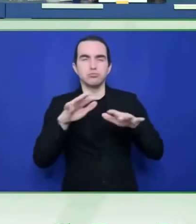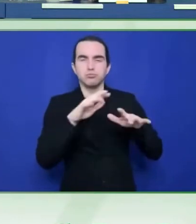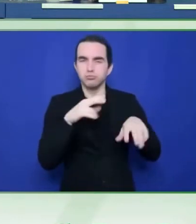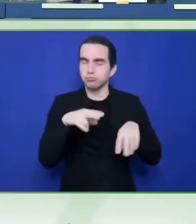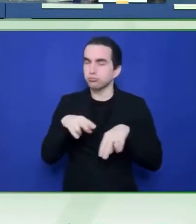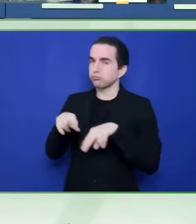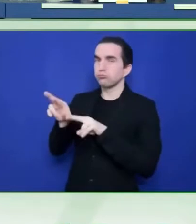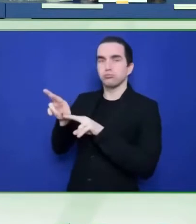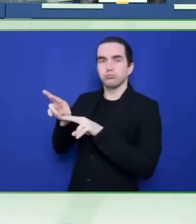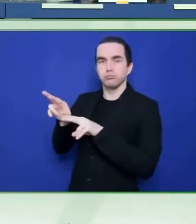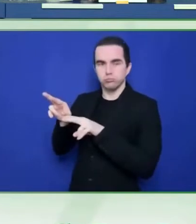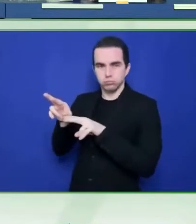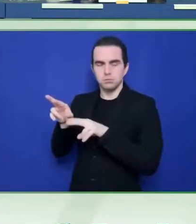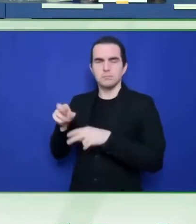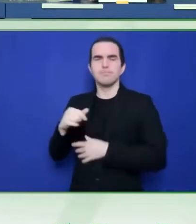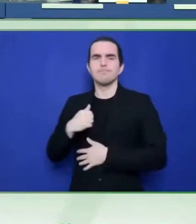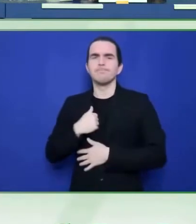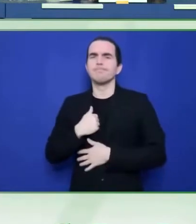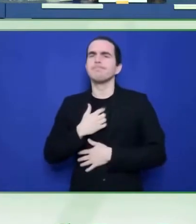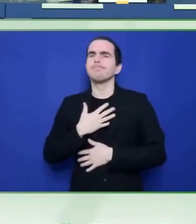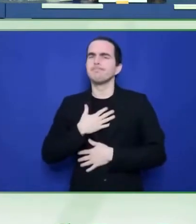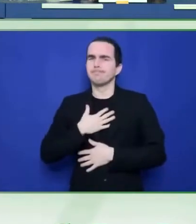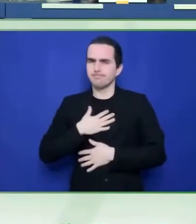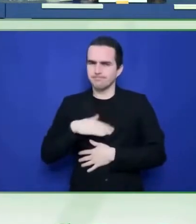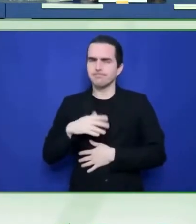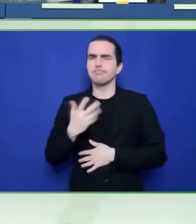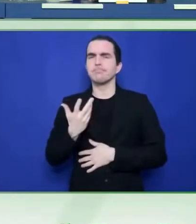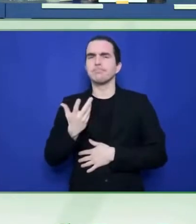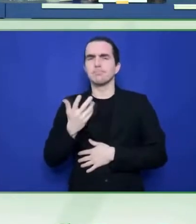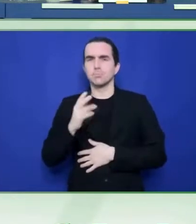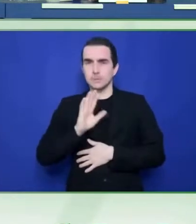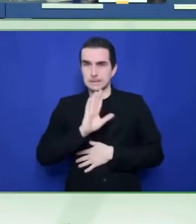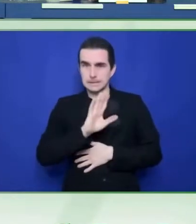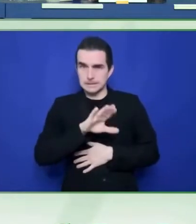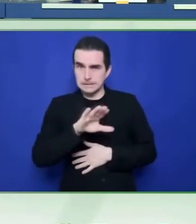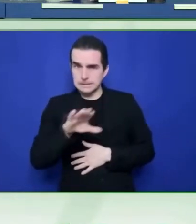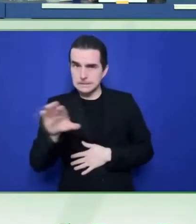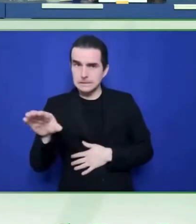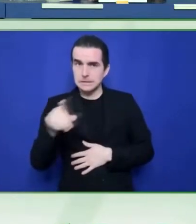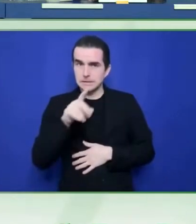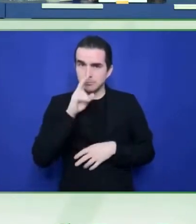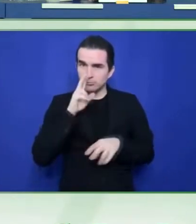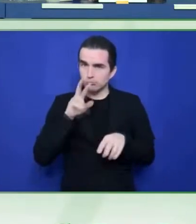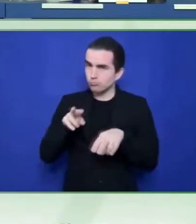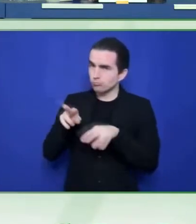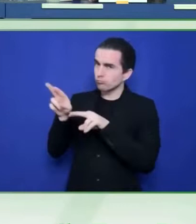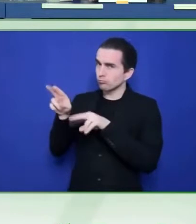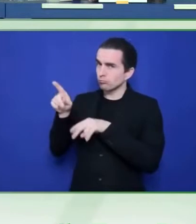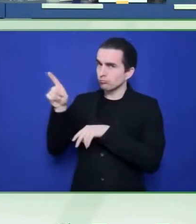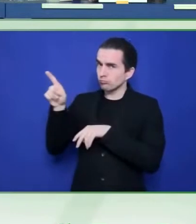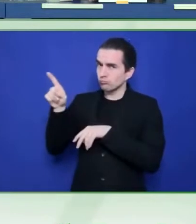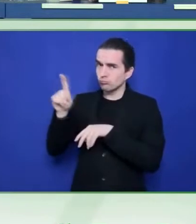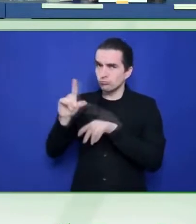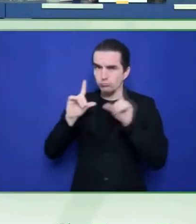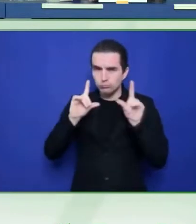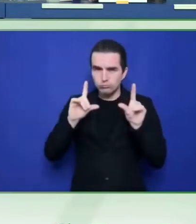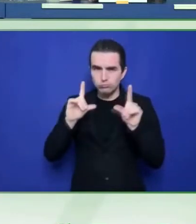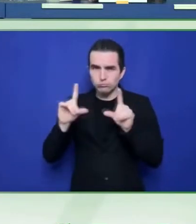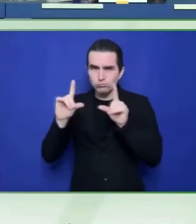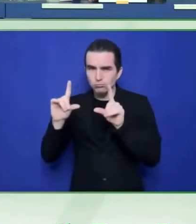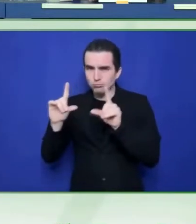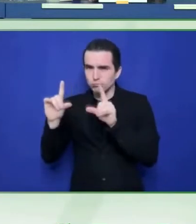Mirun. The name means to see and to be seen in Japanese. This studio